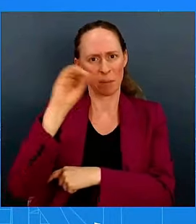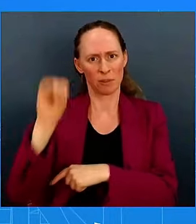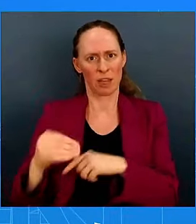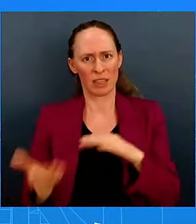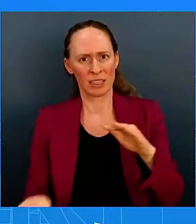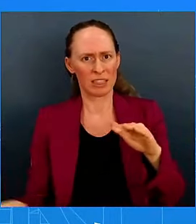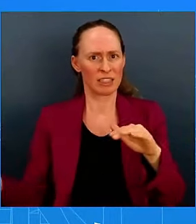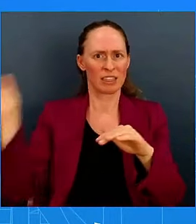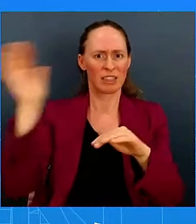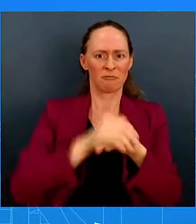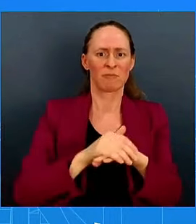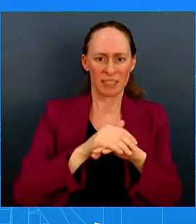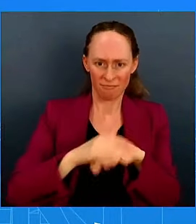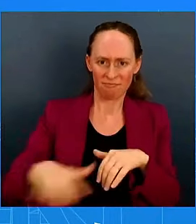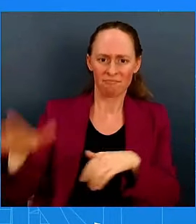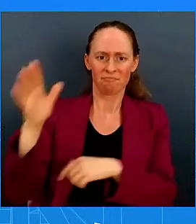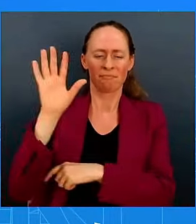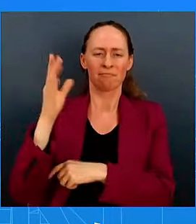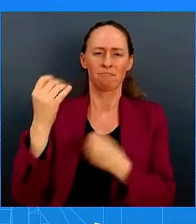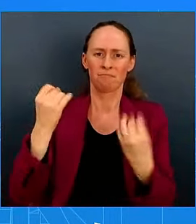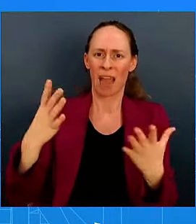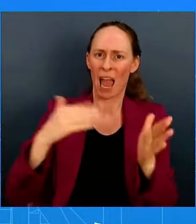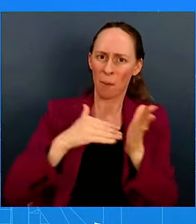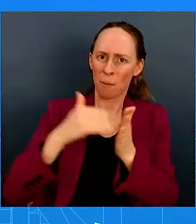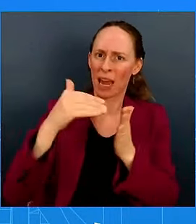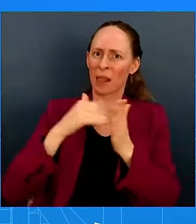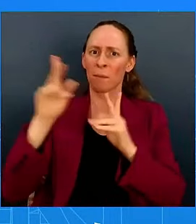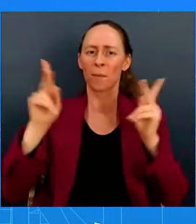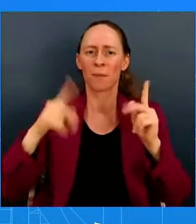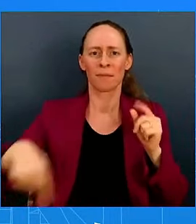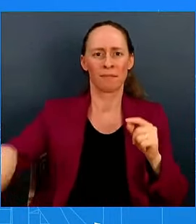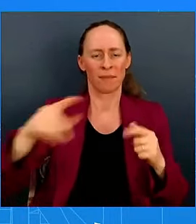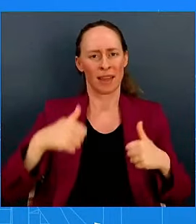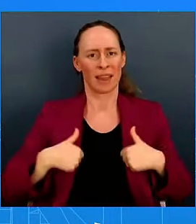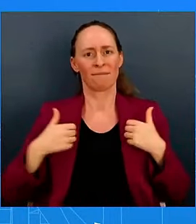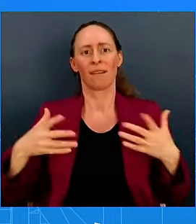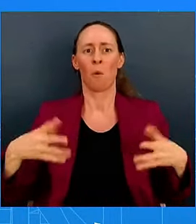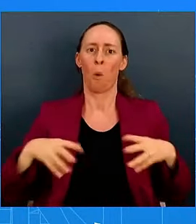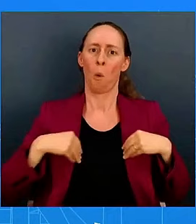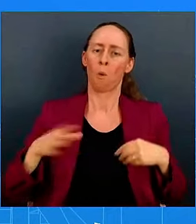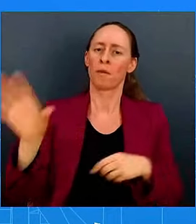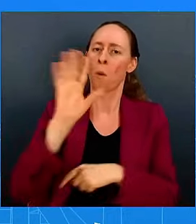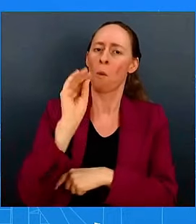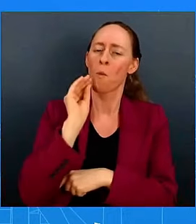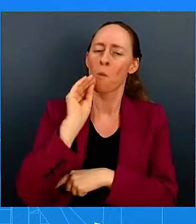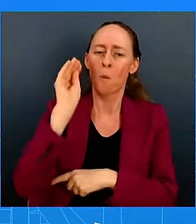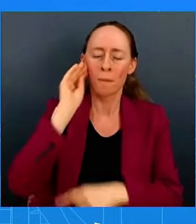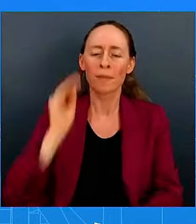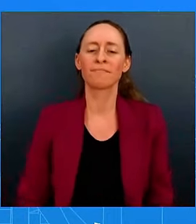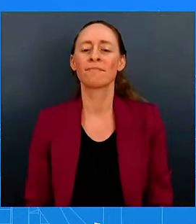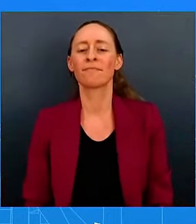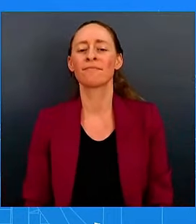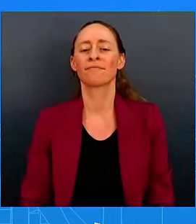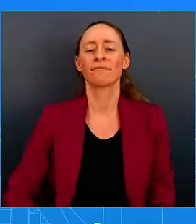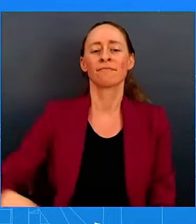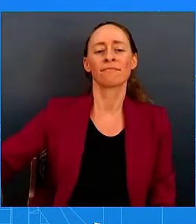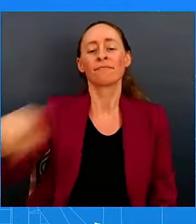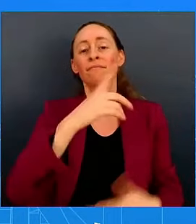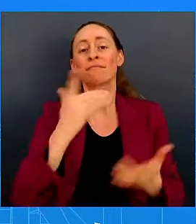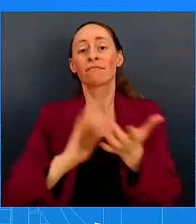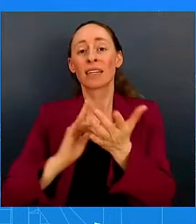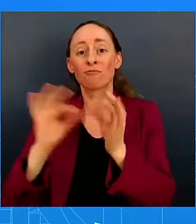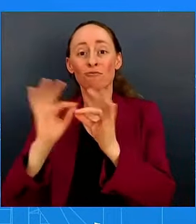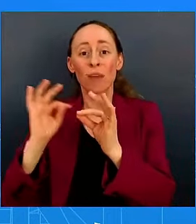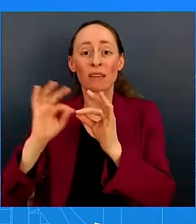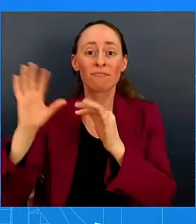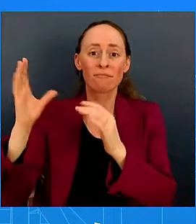owning their own homes, lowered drug prices for 5 million Latinos with Medicare, expanded affordable and